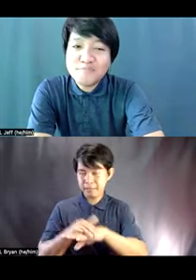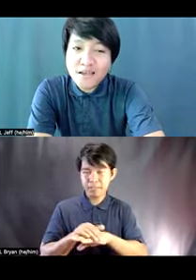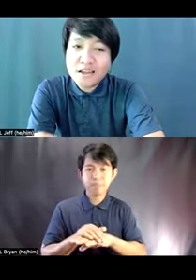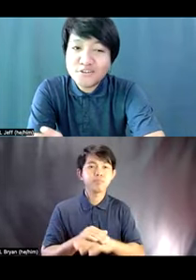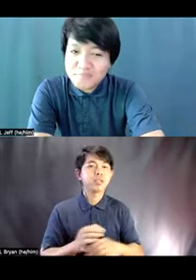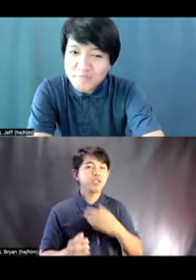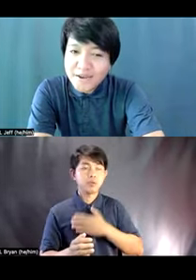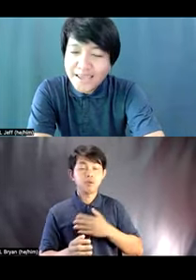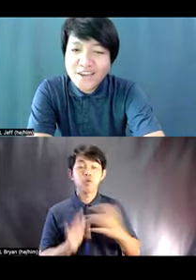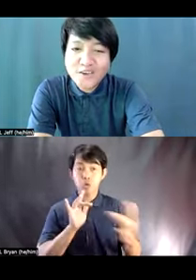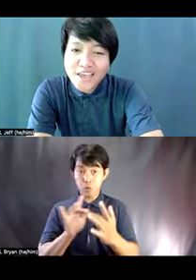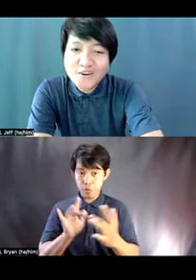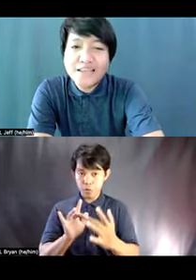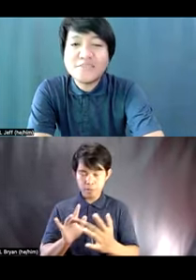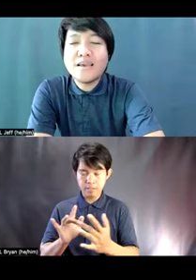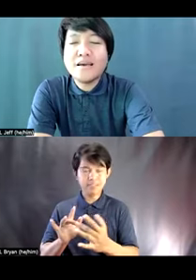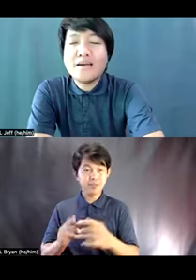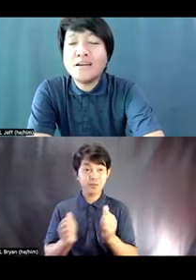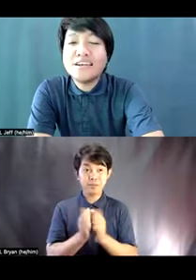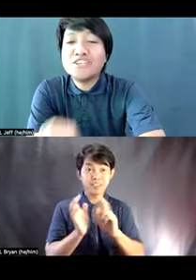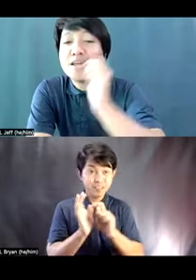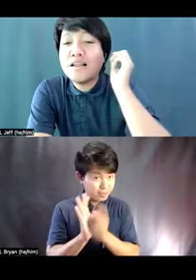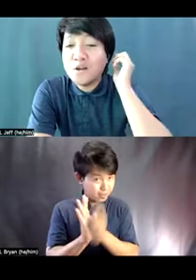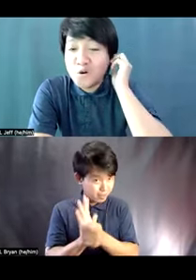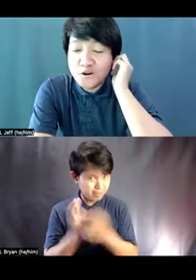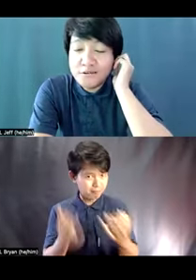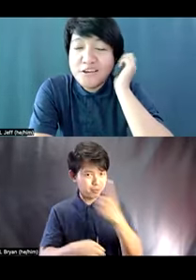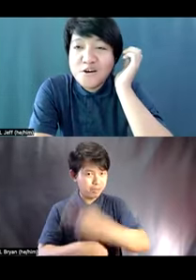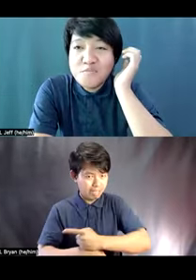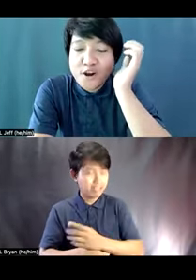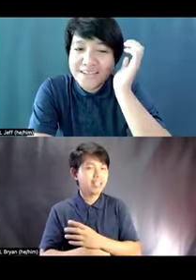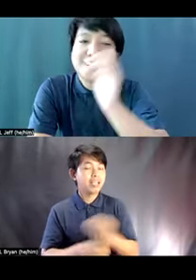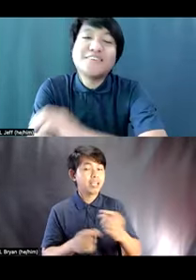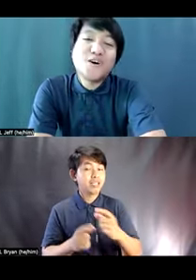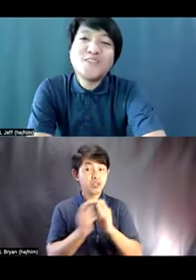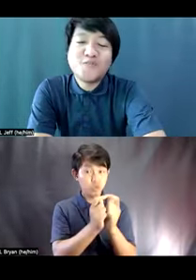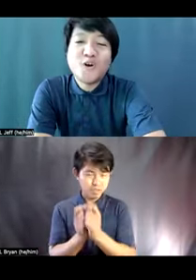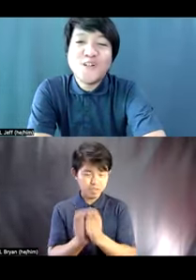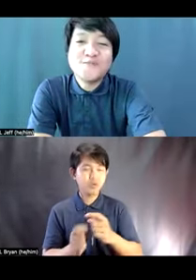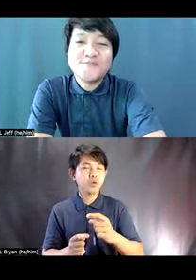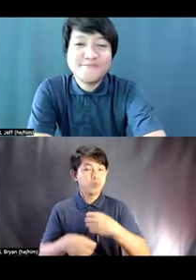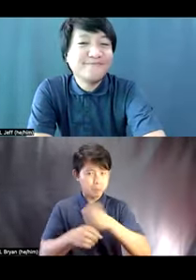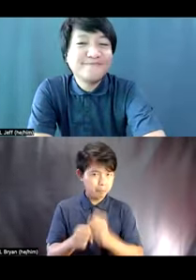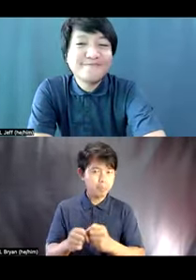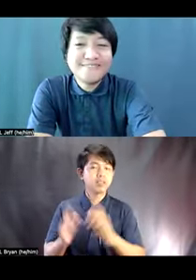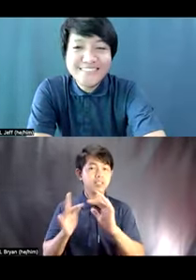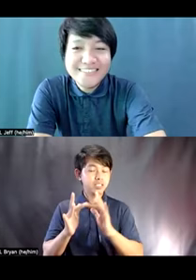connect with TerpCAP today and together, let's make our digital world more accessible for all.